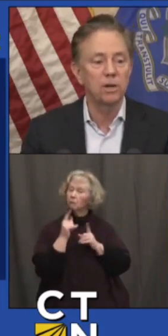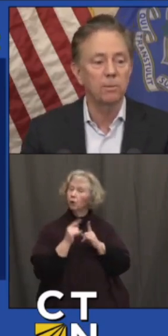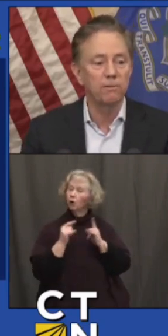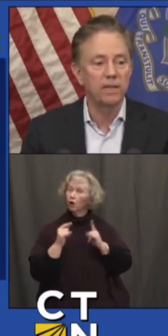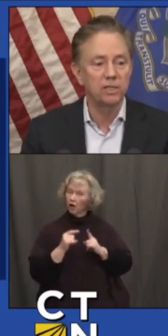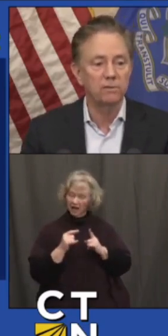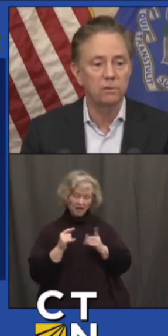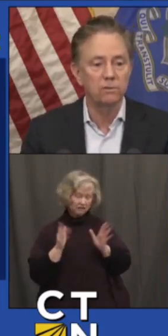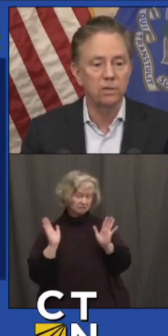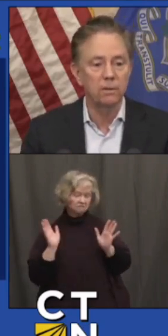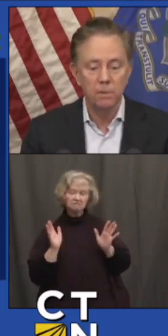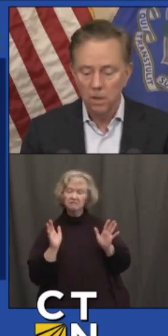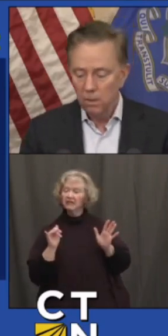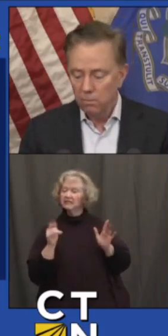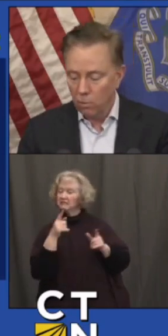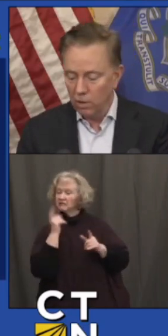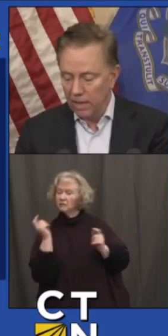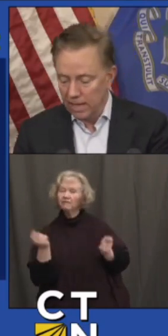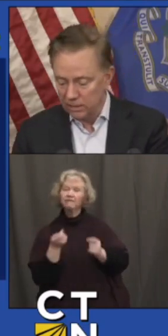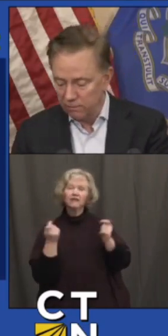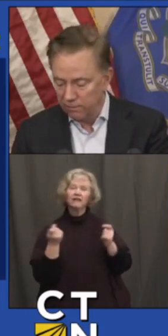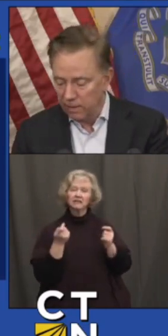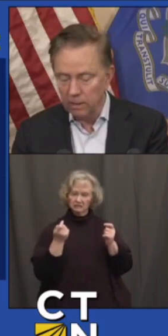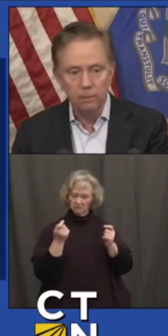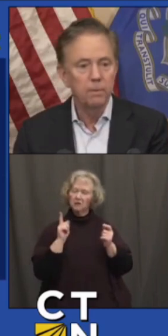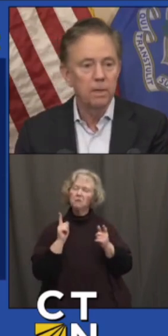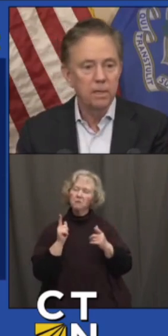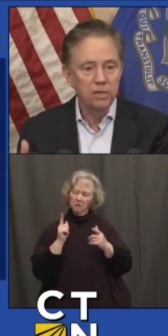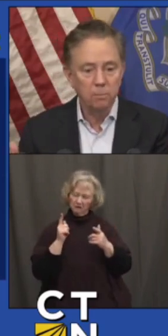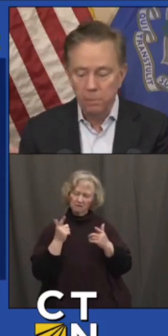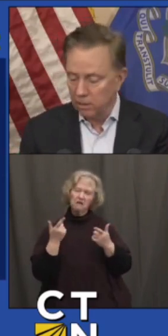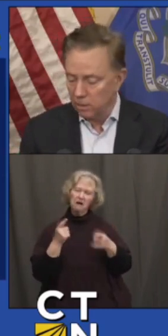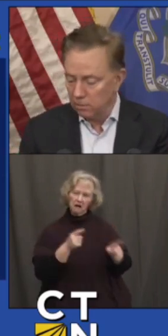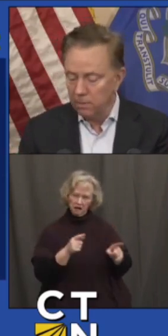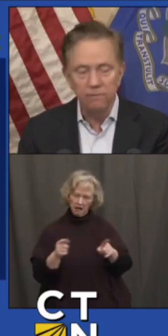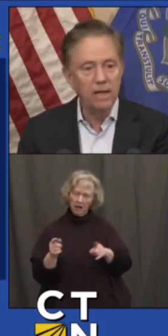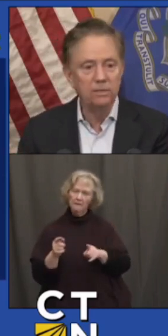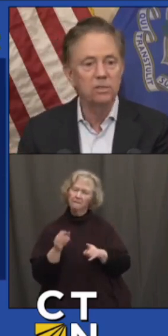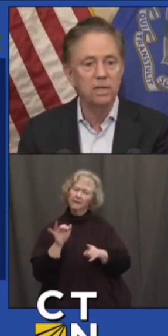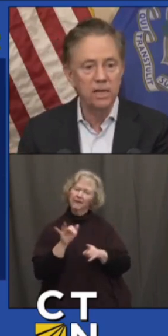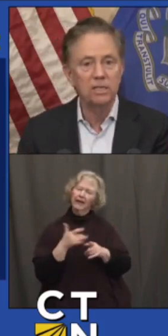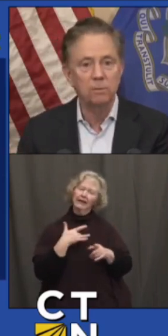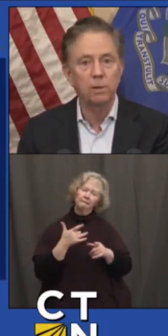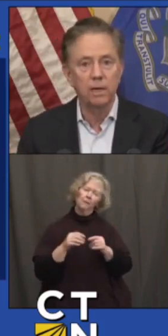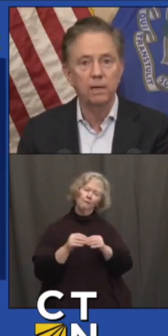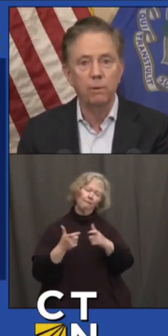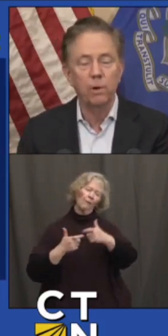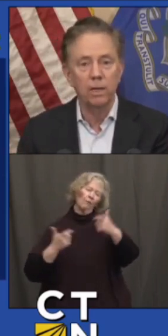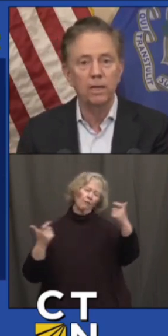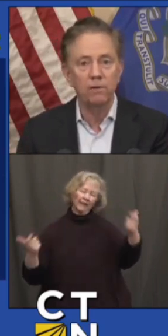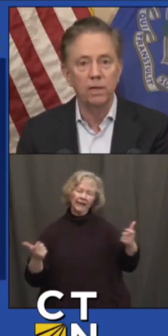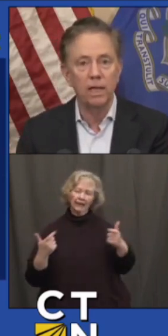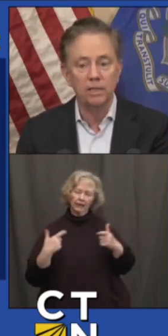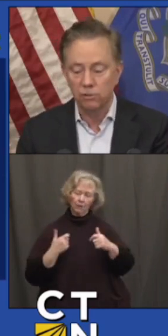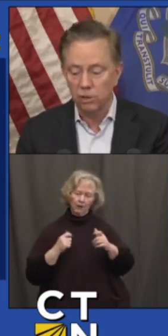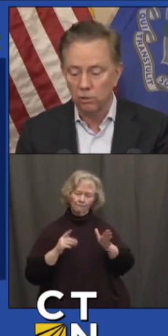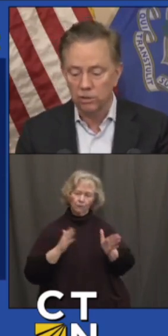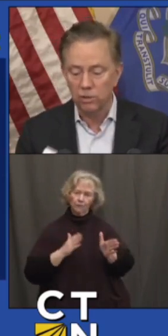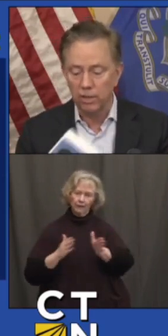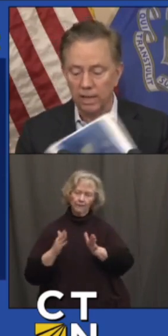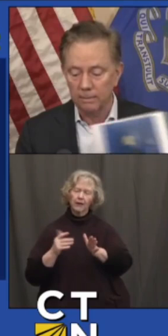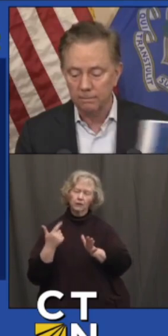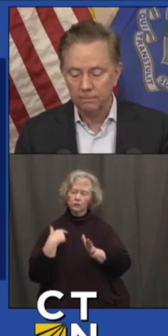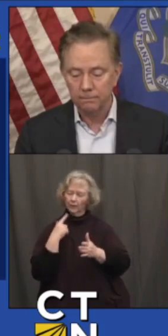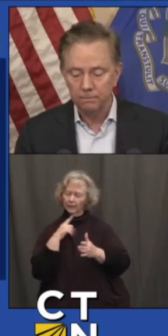and the summer festivals. More on that to follow. These are bigger events. They take some planning. We want to give you a little extra